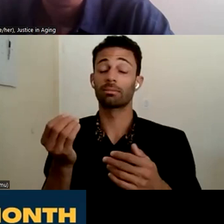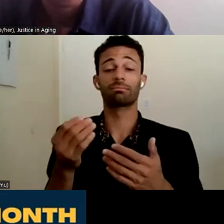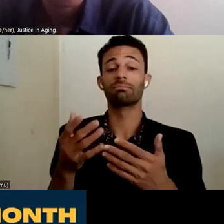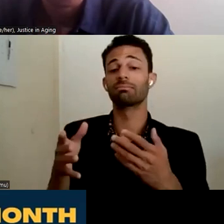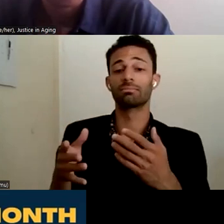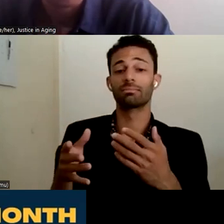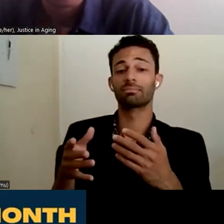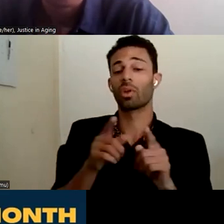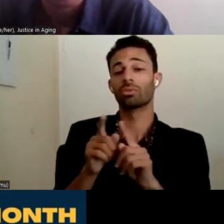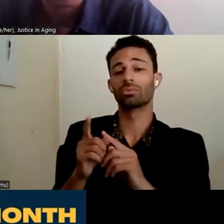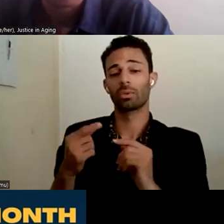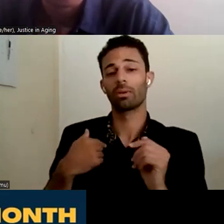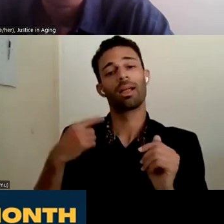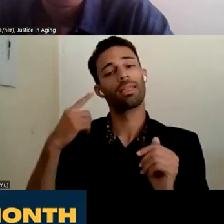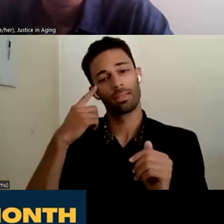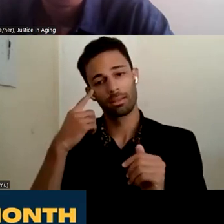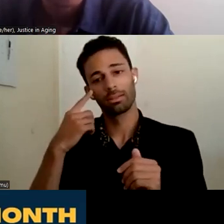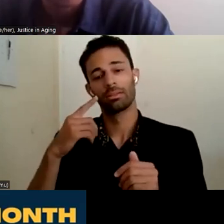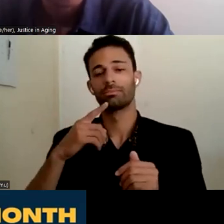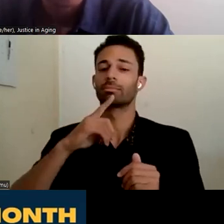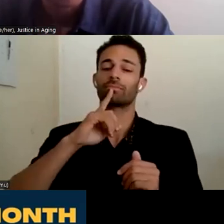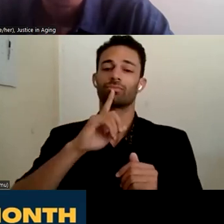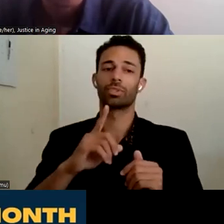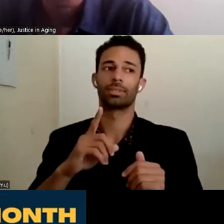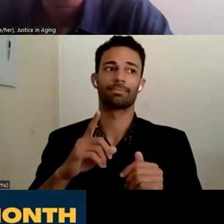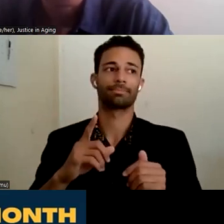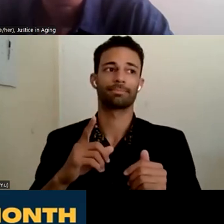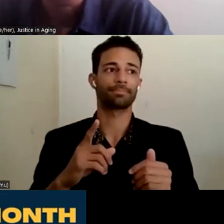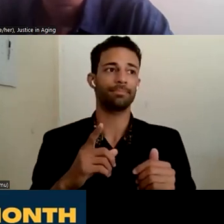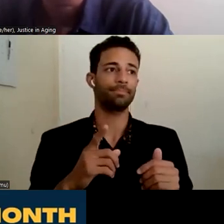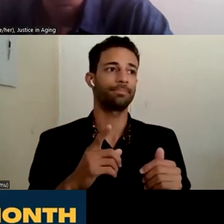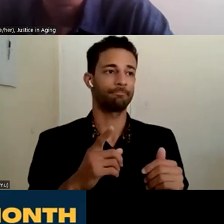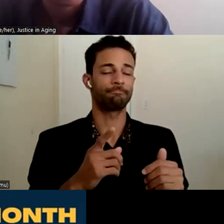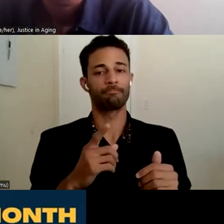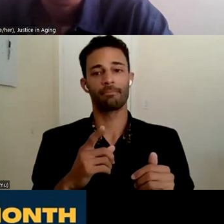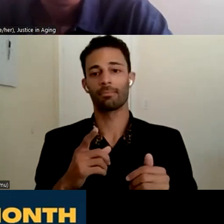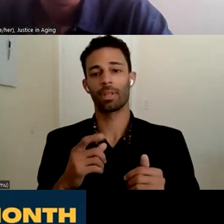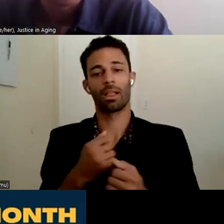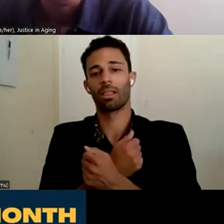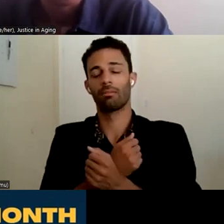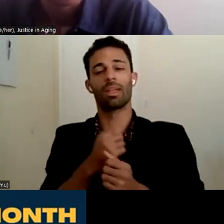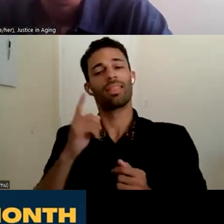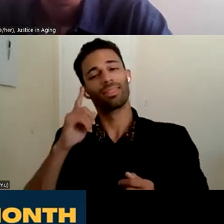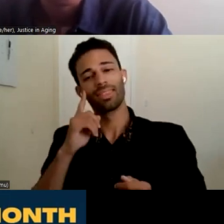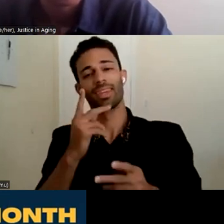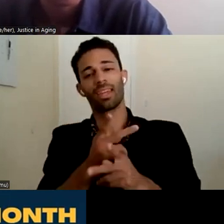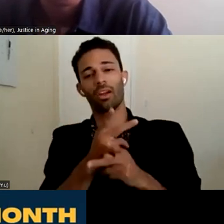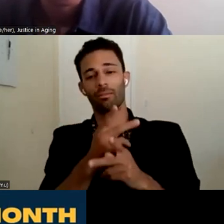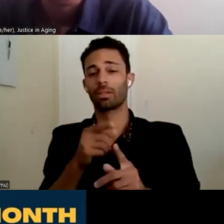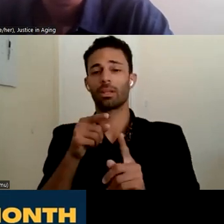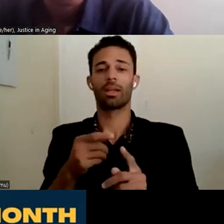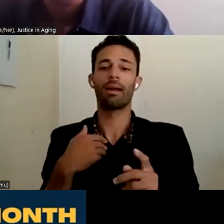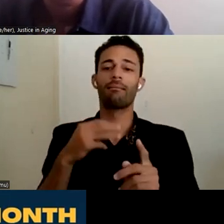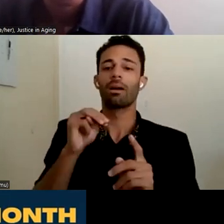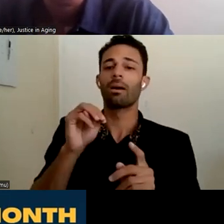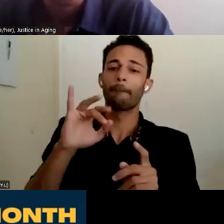think that, you know, something, I really love the strand about, you know, thinking carefully about just because somebody has mild cognitive impairment doesn't mean they